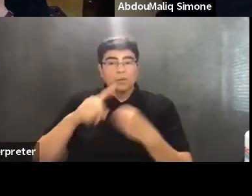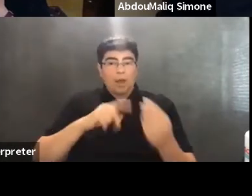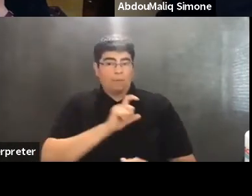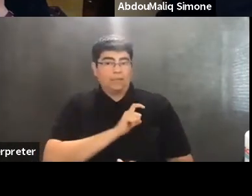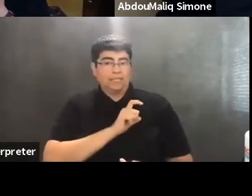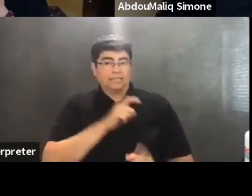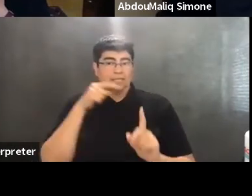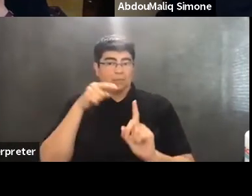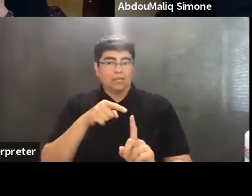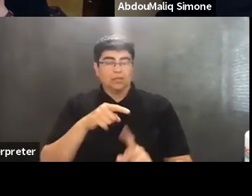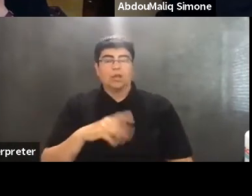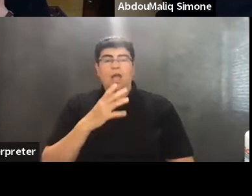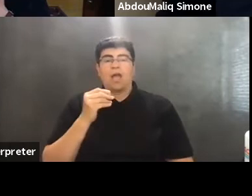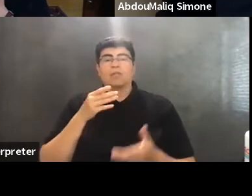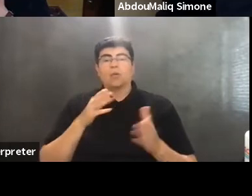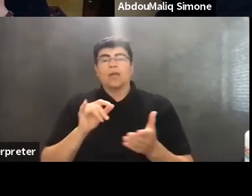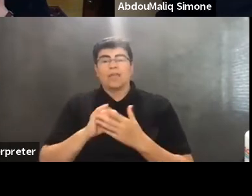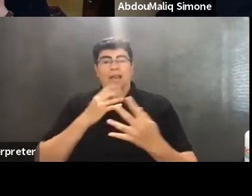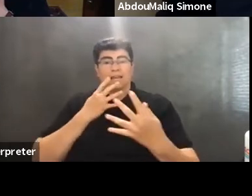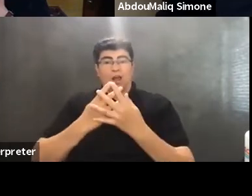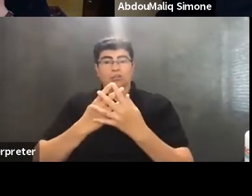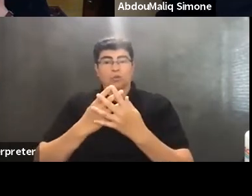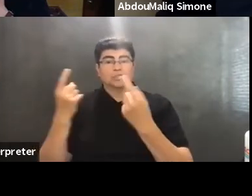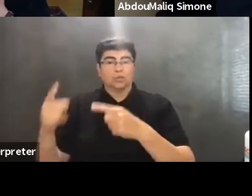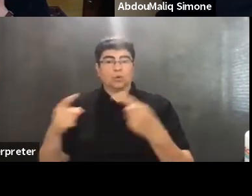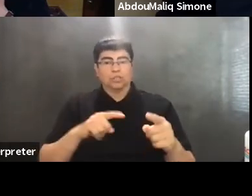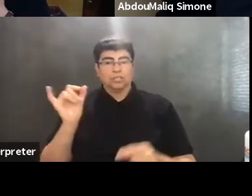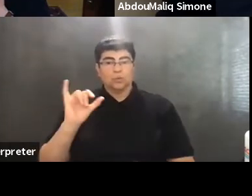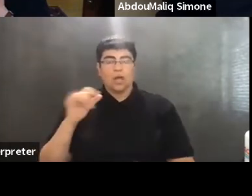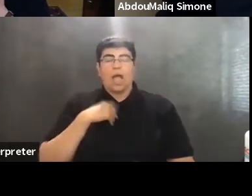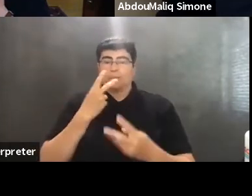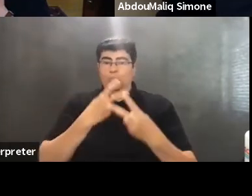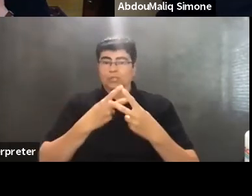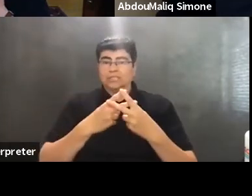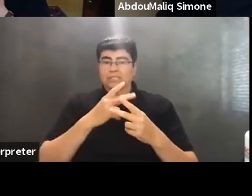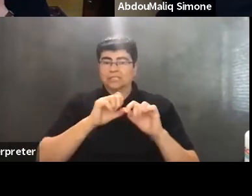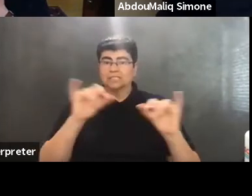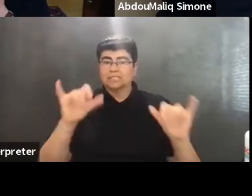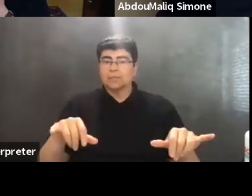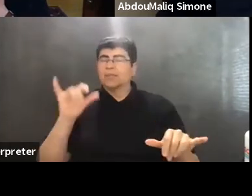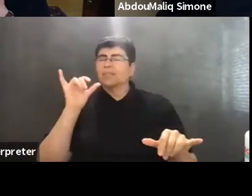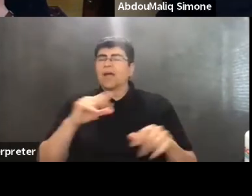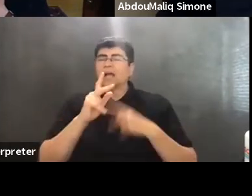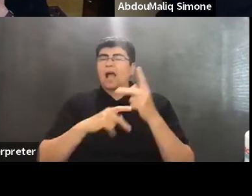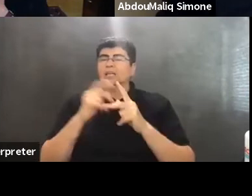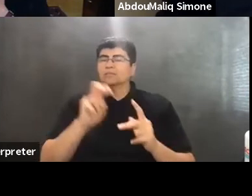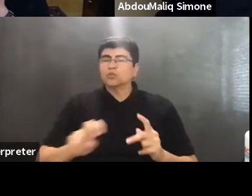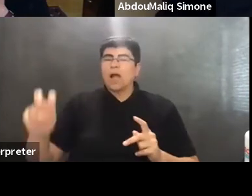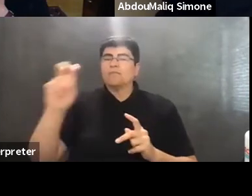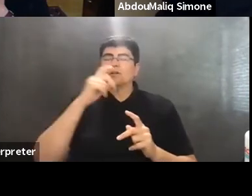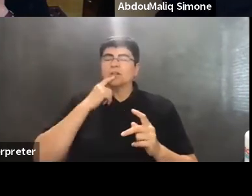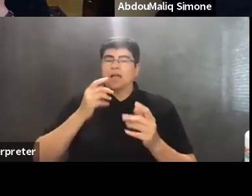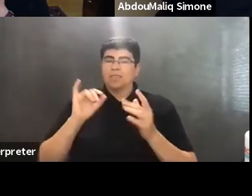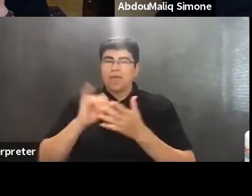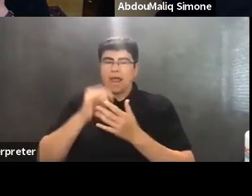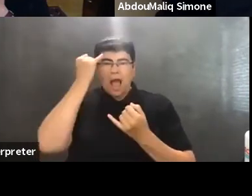and the way incarceration works as well, and prison systems, this kind of travel and circulation of these